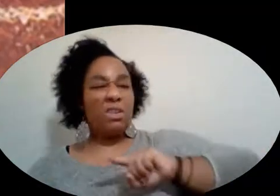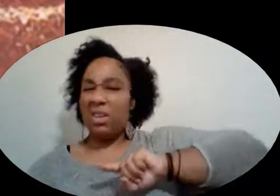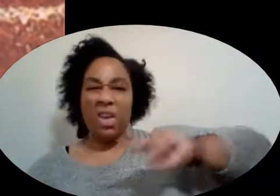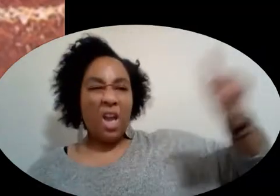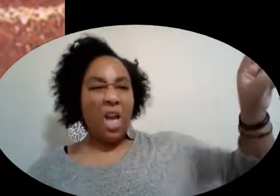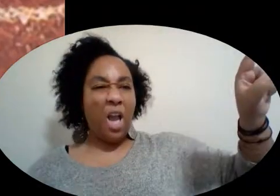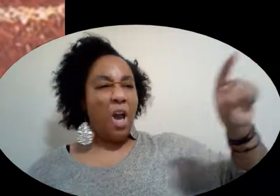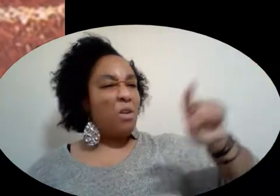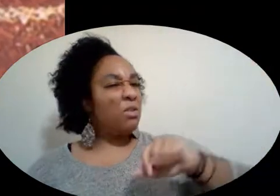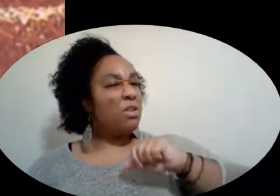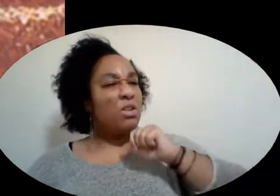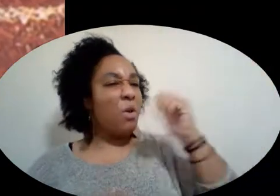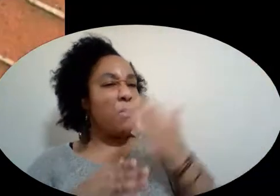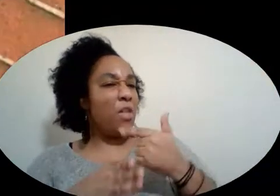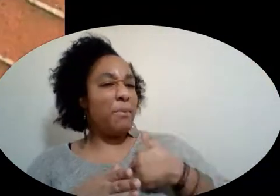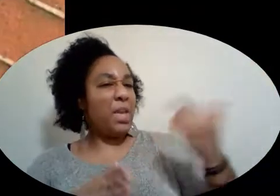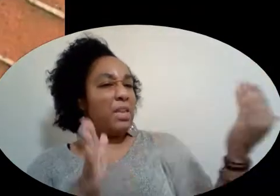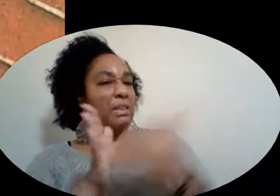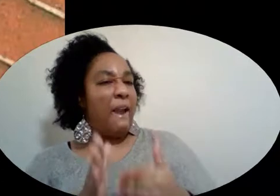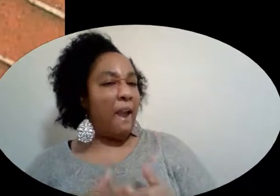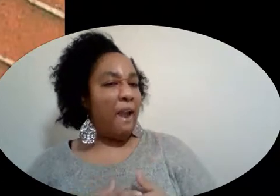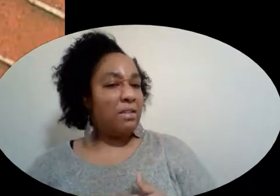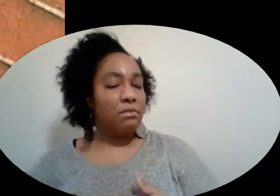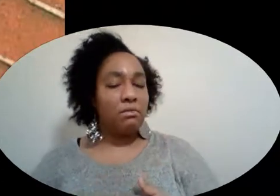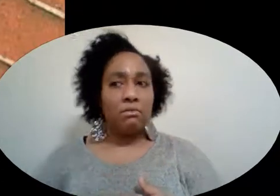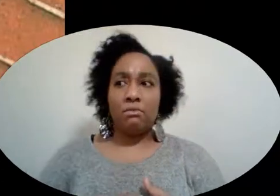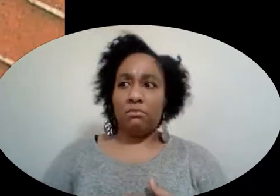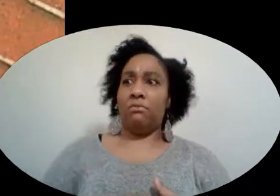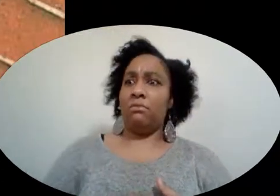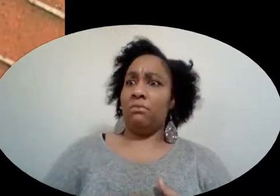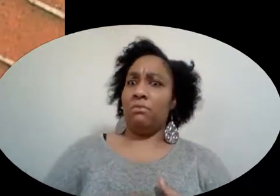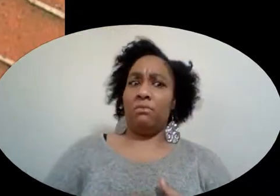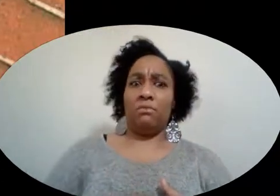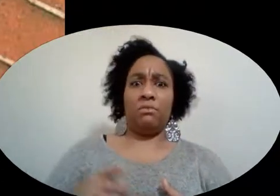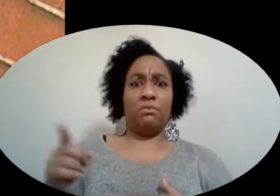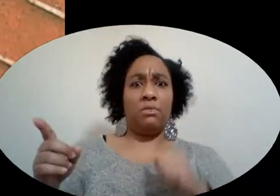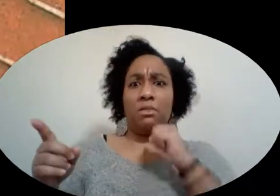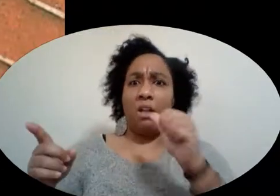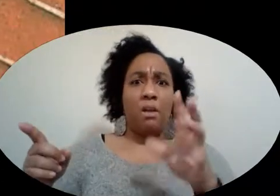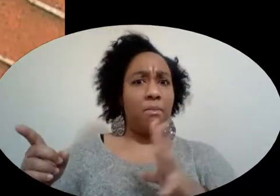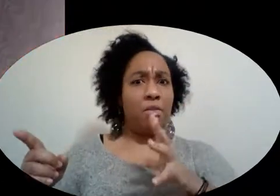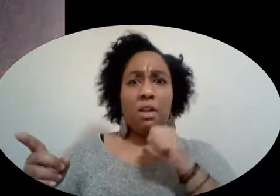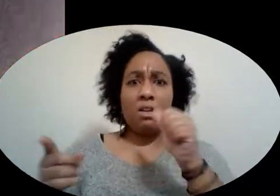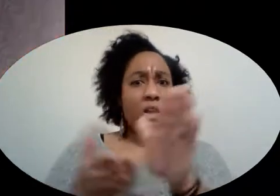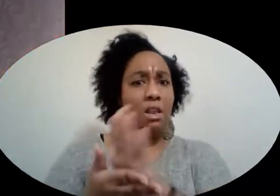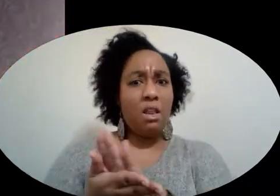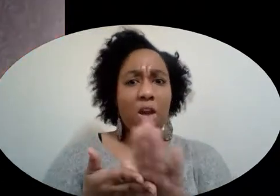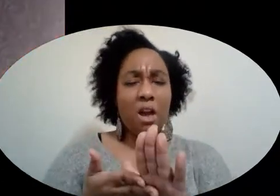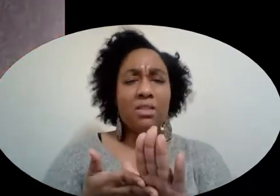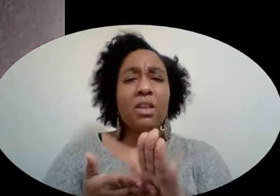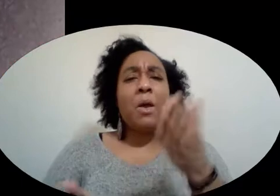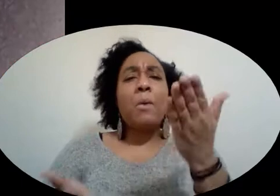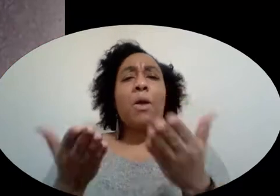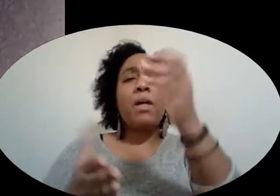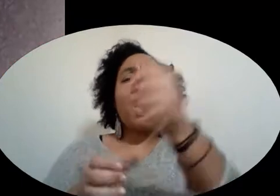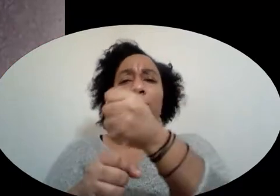Wolf Don't bother me again Huh? Talk about impolite He probably